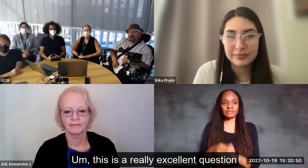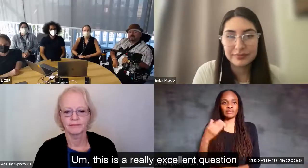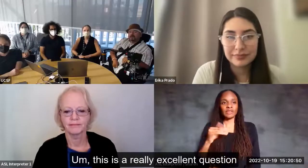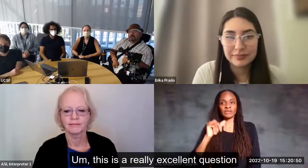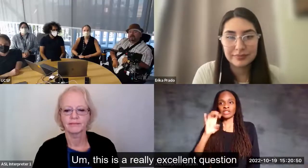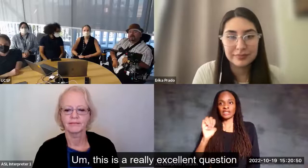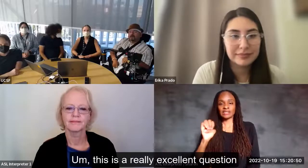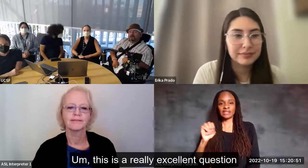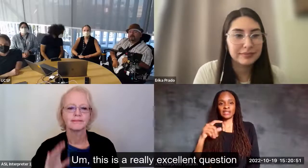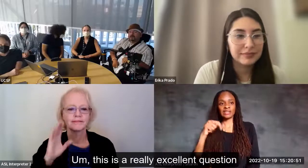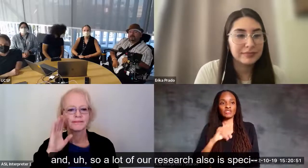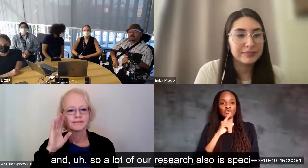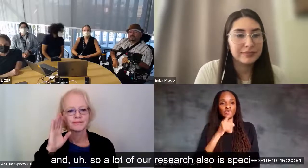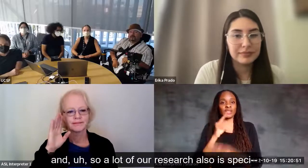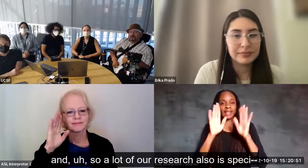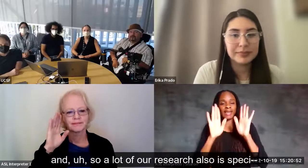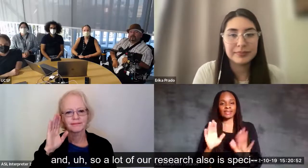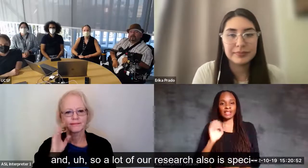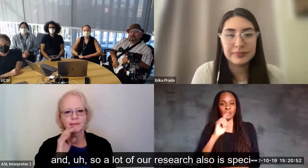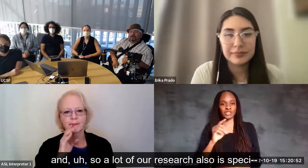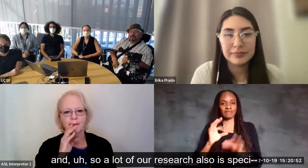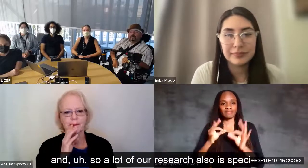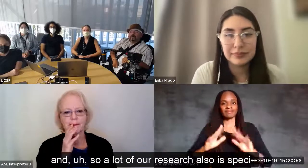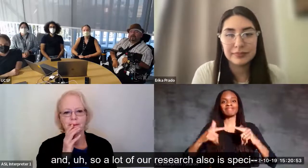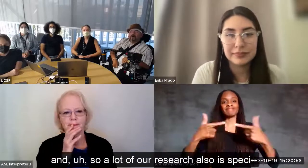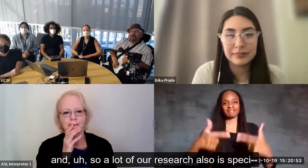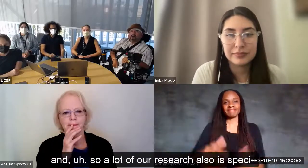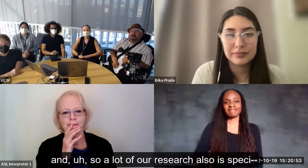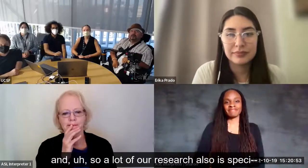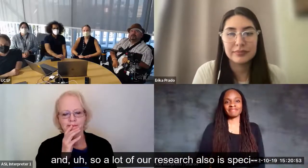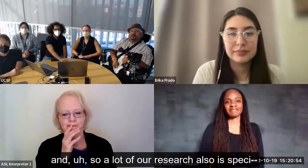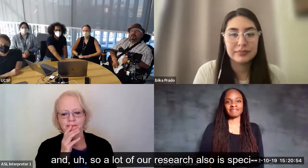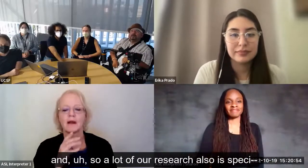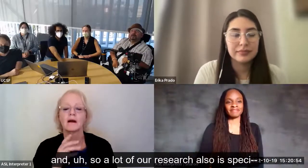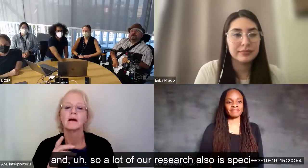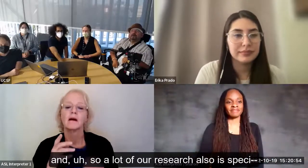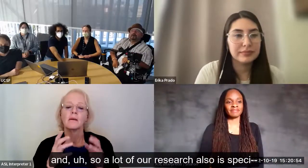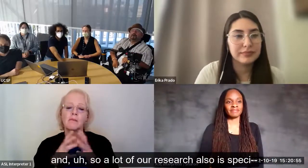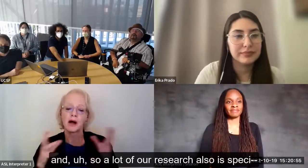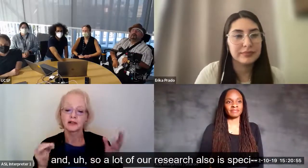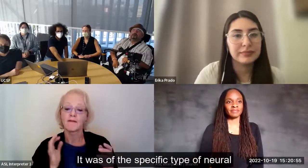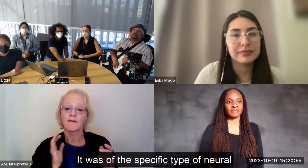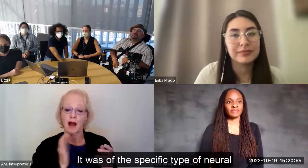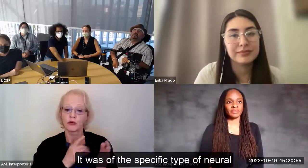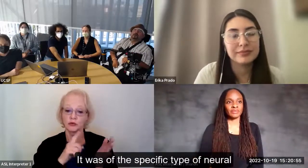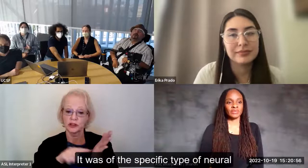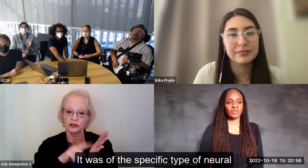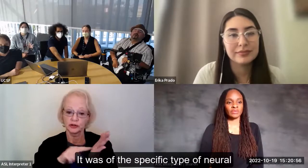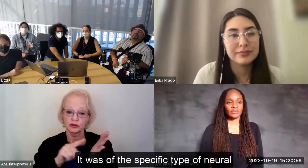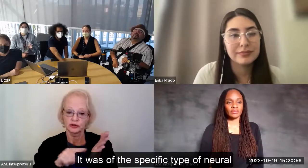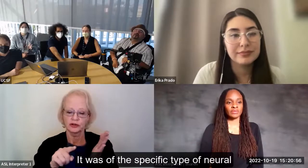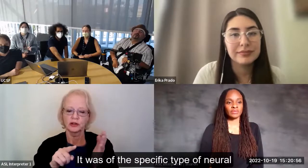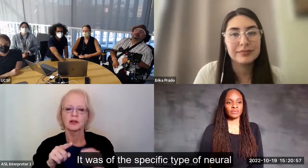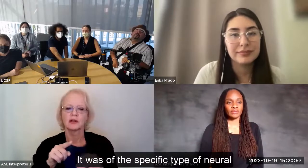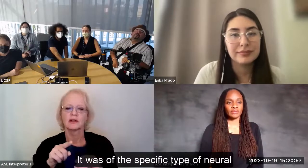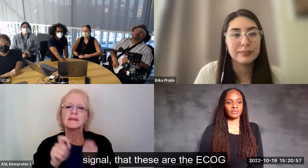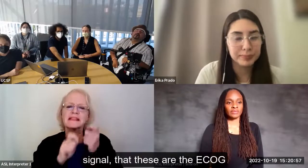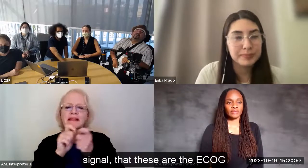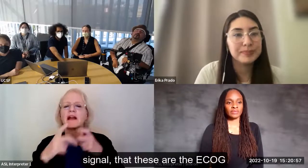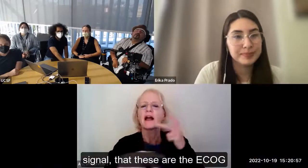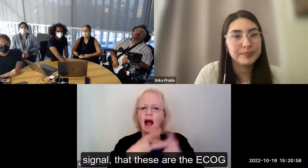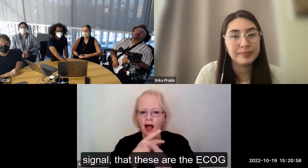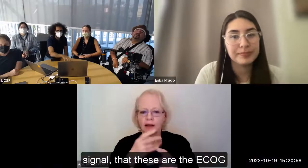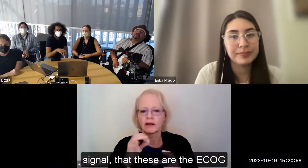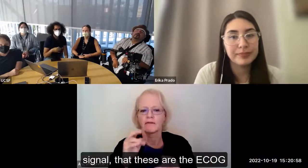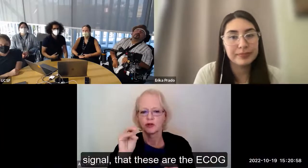This is a really excellent question. And so a lot of our research also is specific. It was a specific type of neural